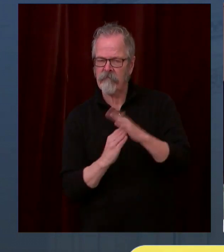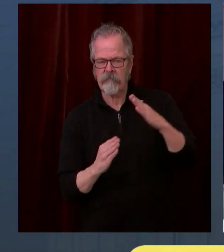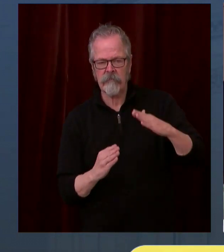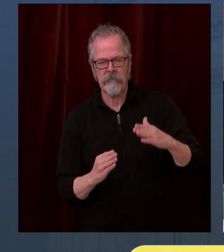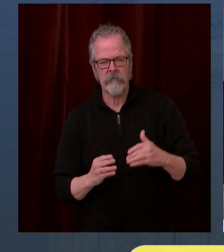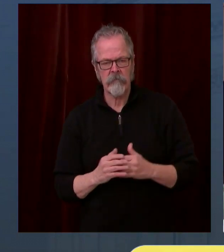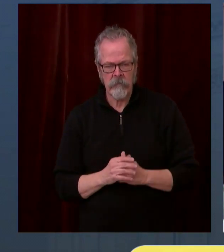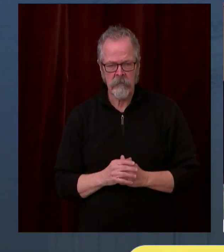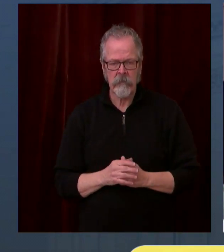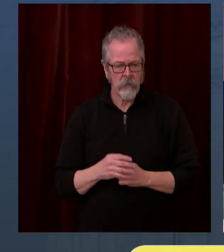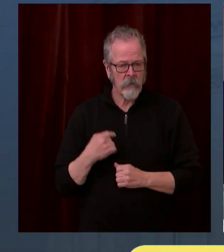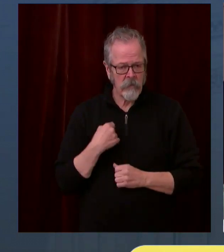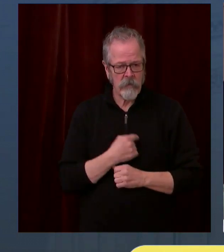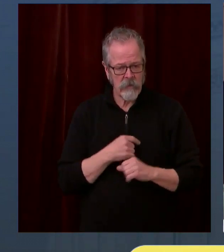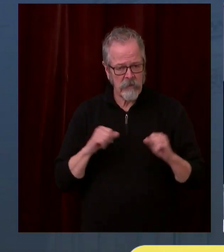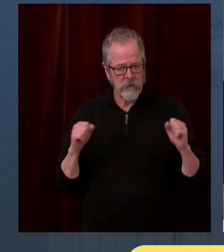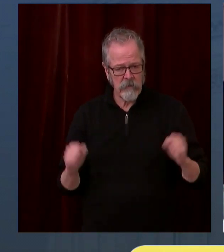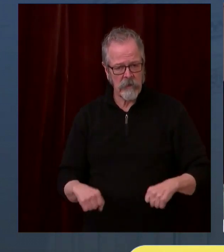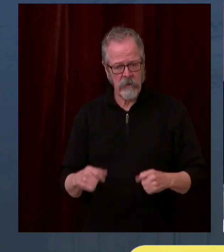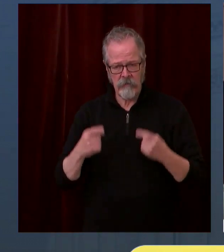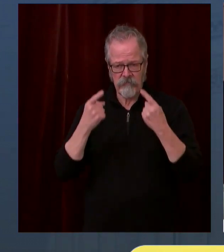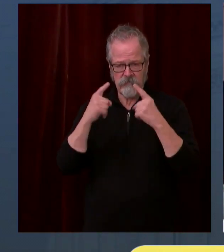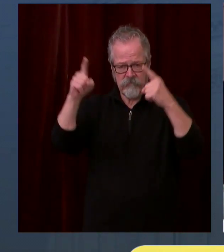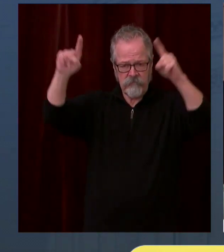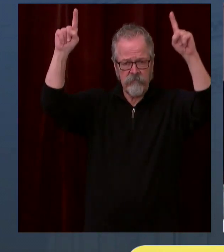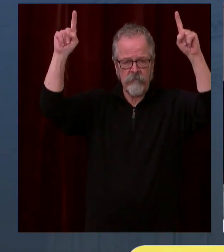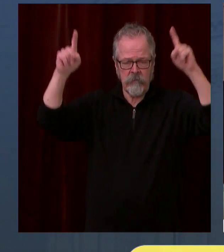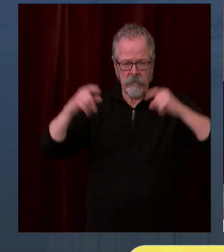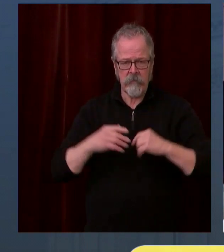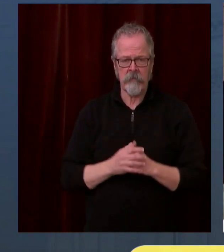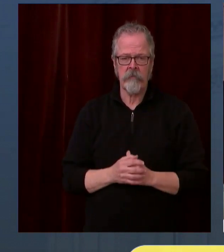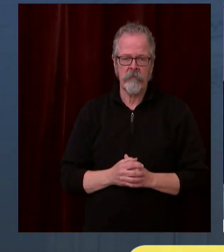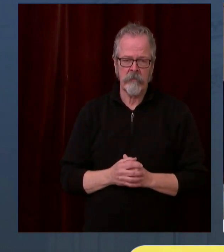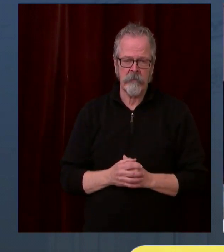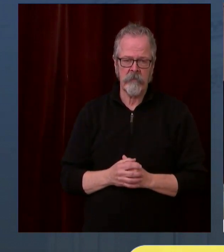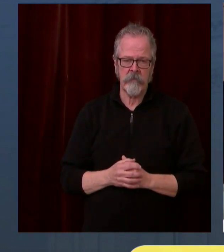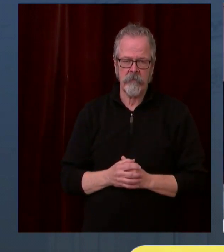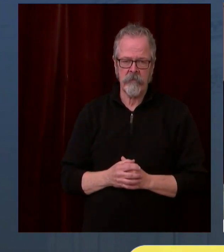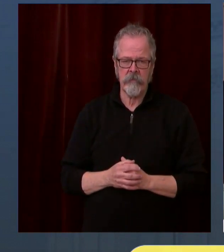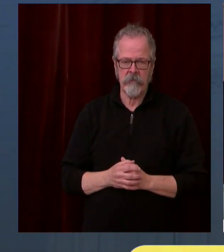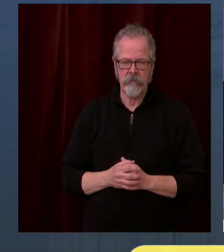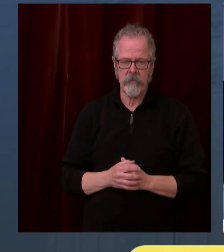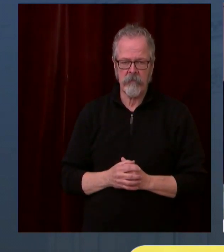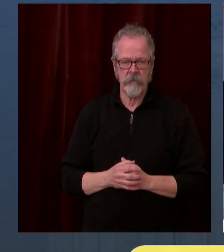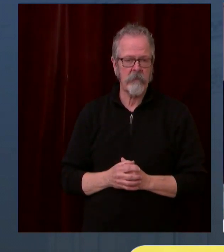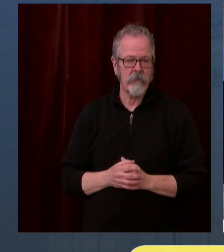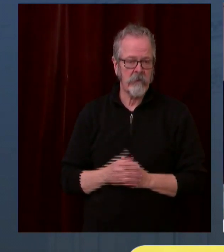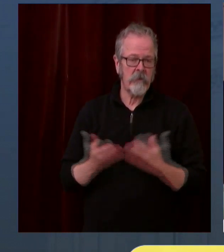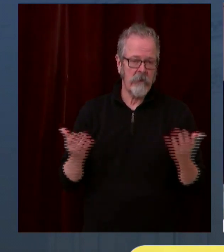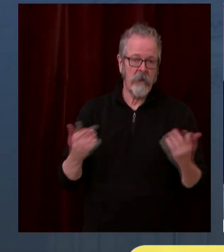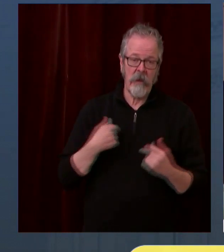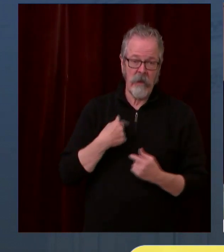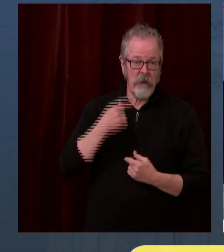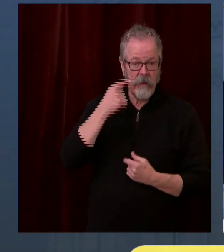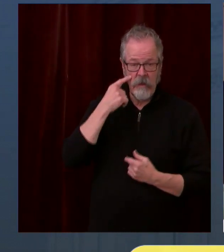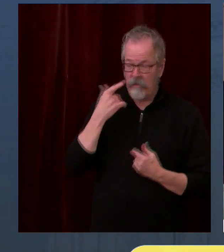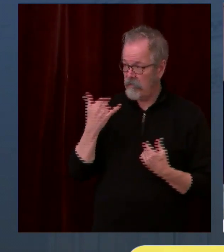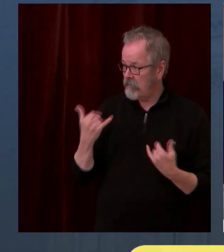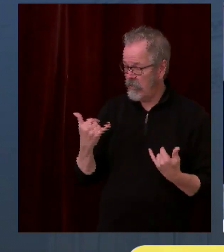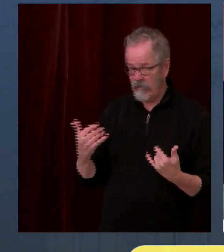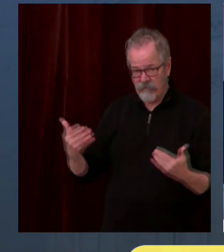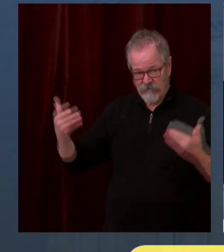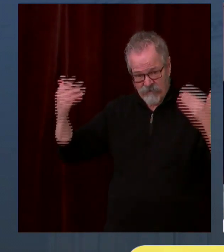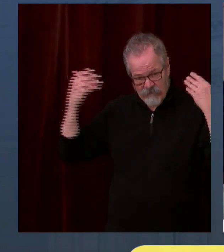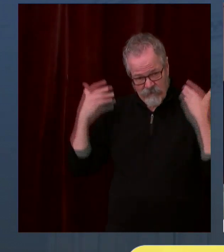And so with that, I'll turn it back and say let's get on with the business of getting our state of Washington